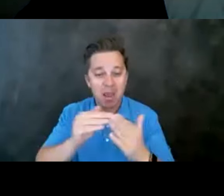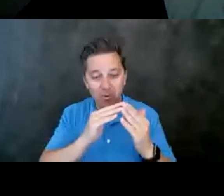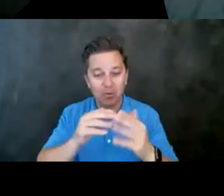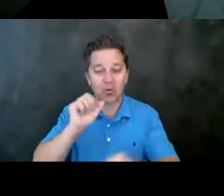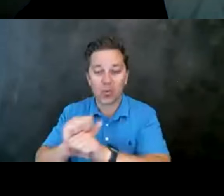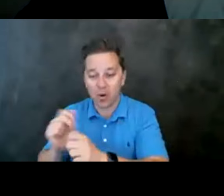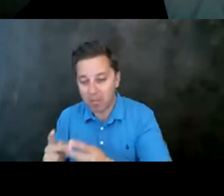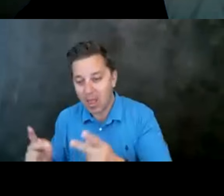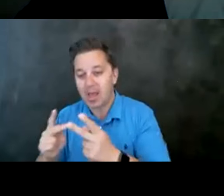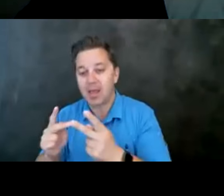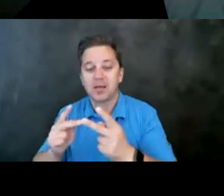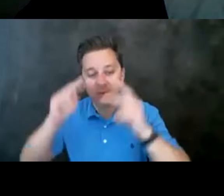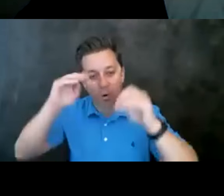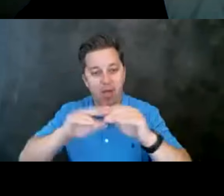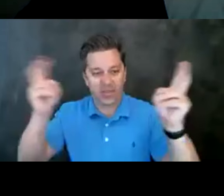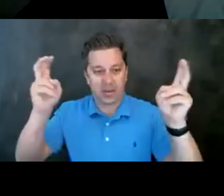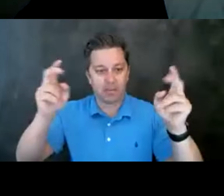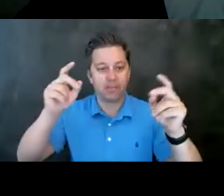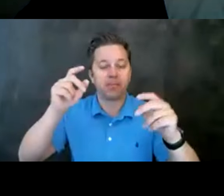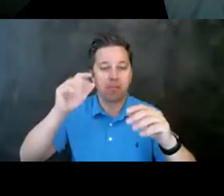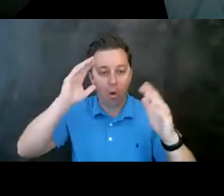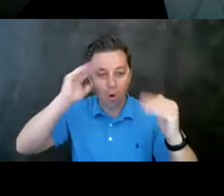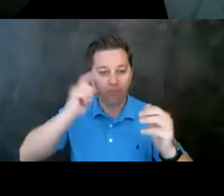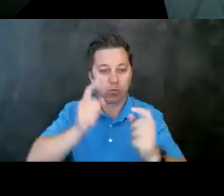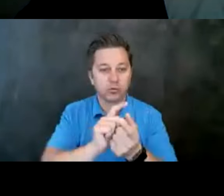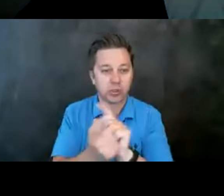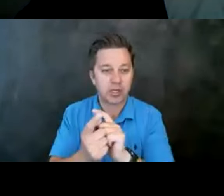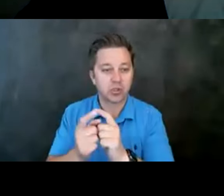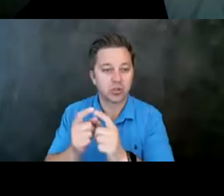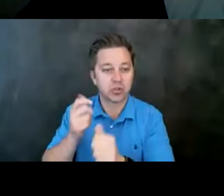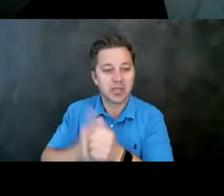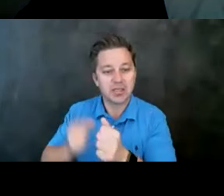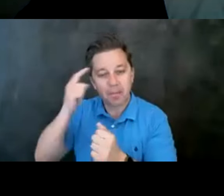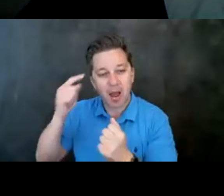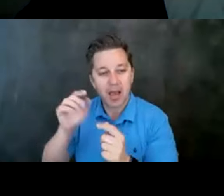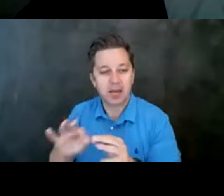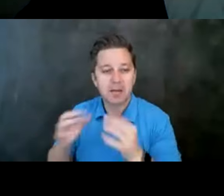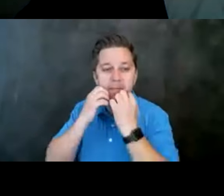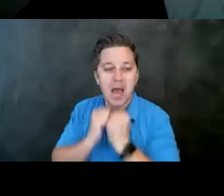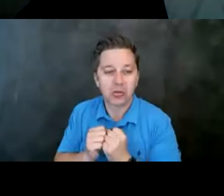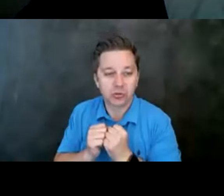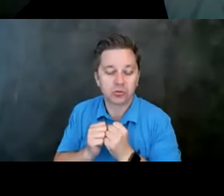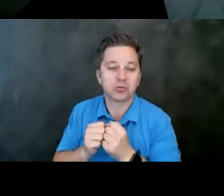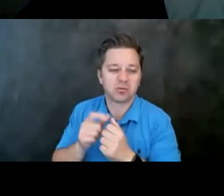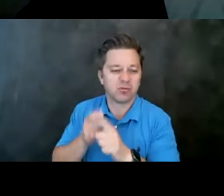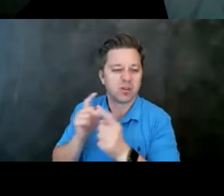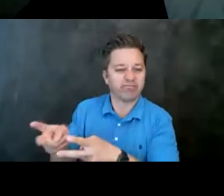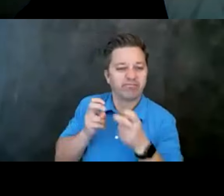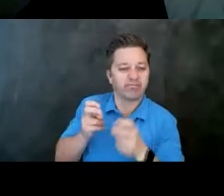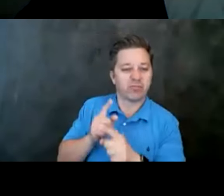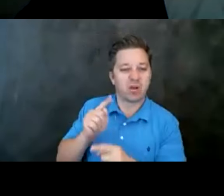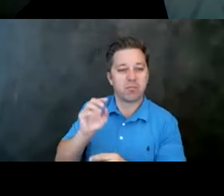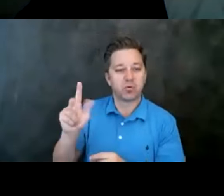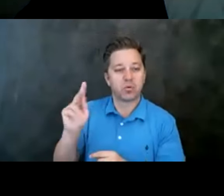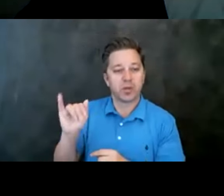focus on the theme of hope for change, uh, which comes from the each mind matters toolkit for may is mental health matters month. And then using hashtag